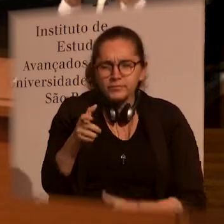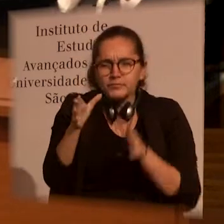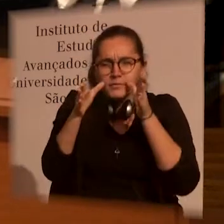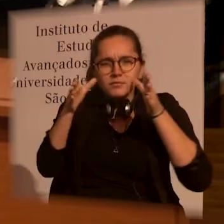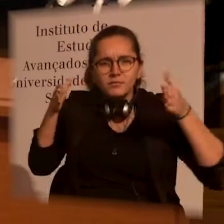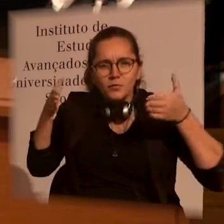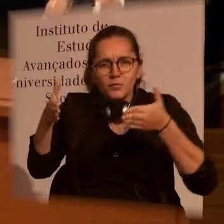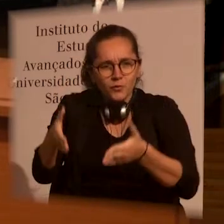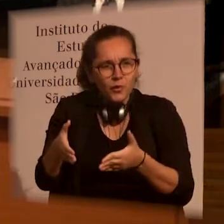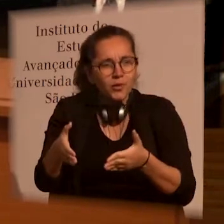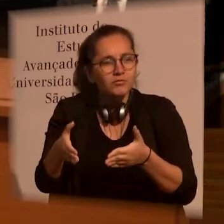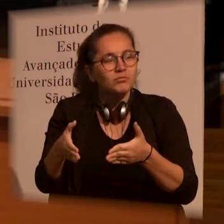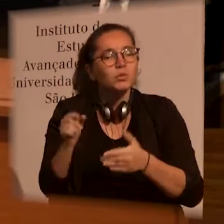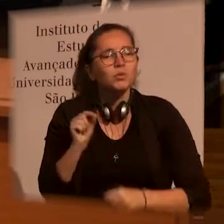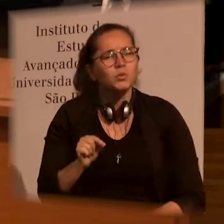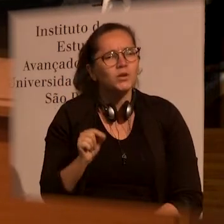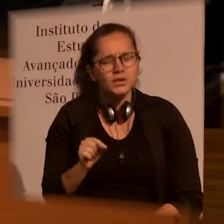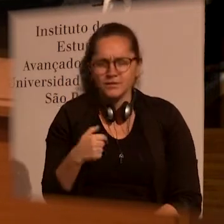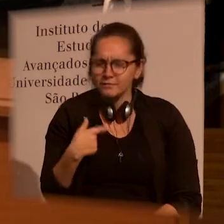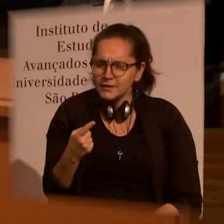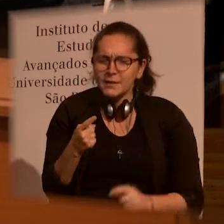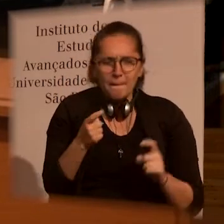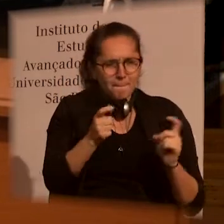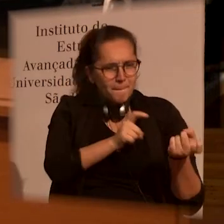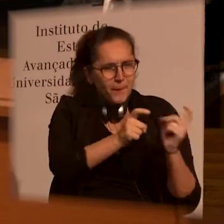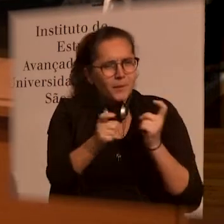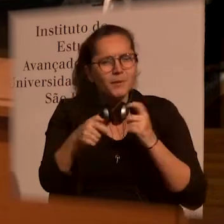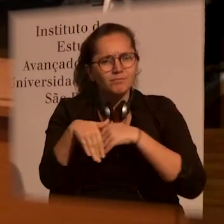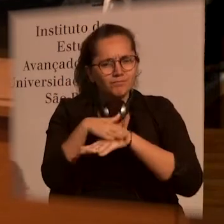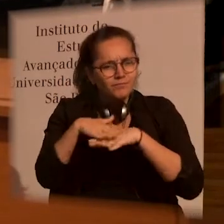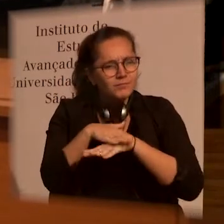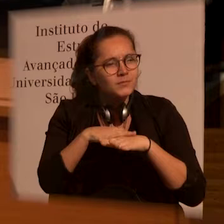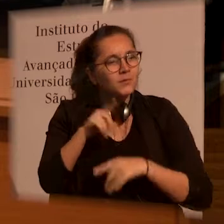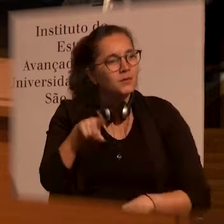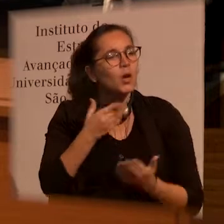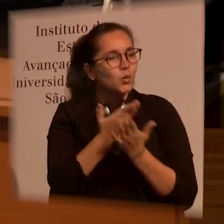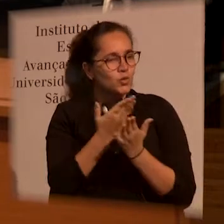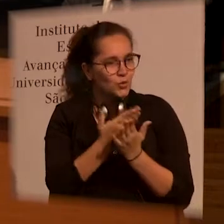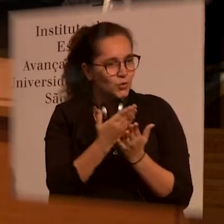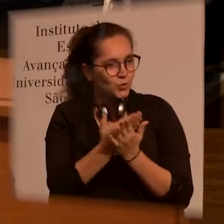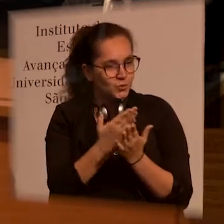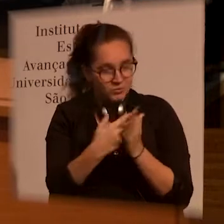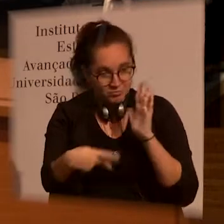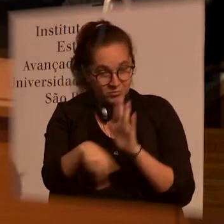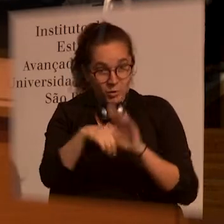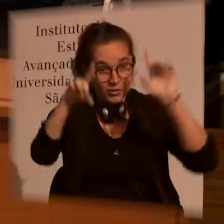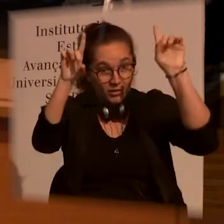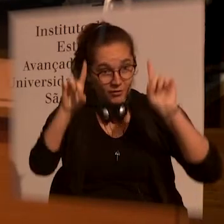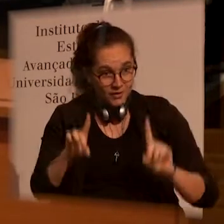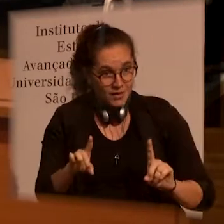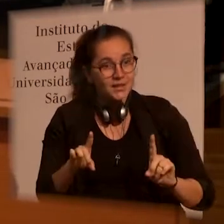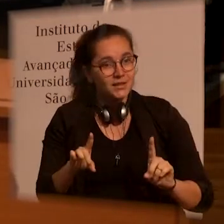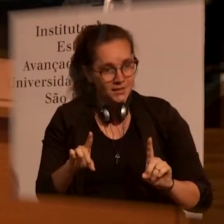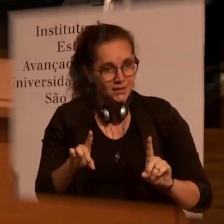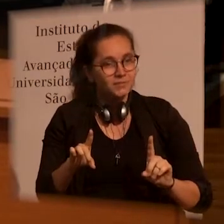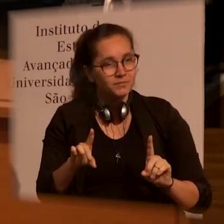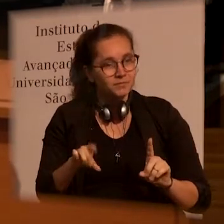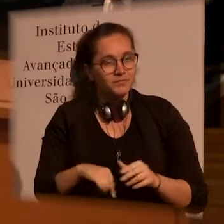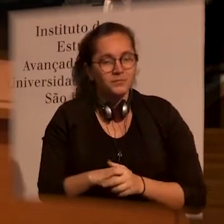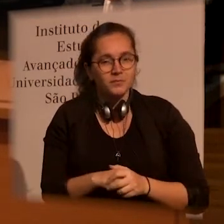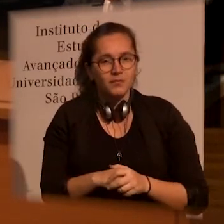At this moment, when we are looking forward to see this discussion to the study of disability